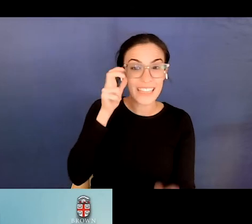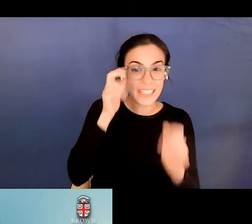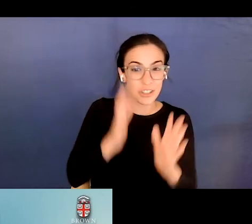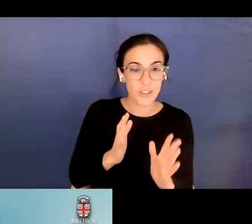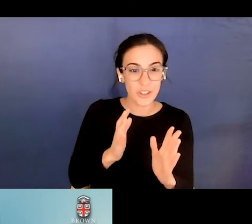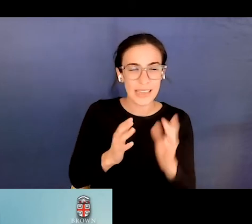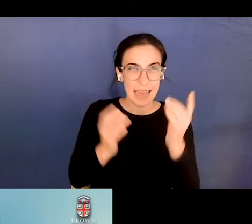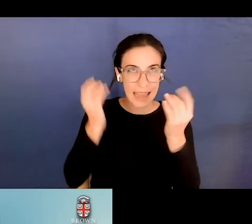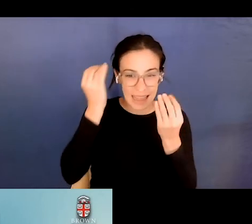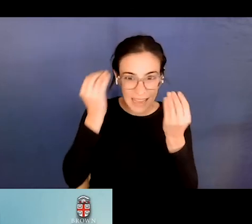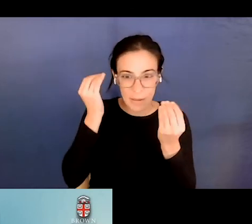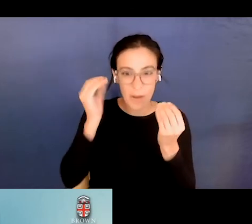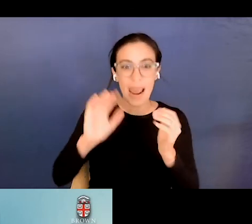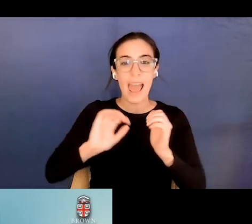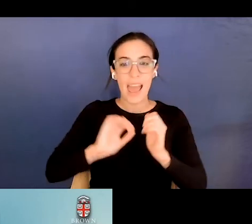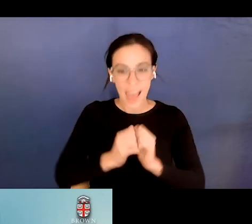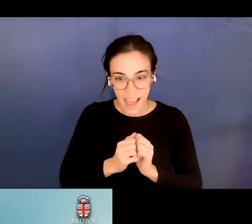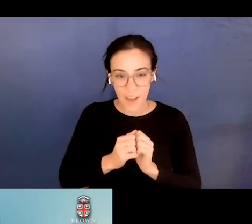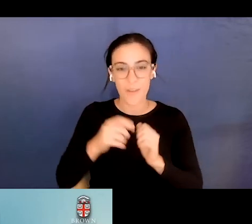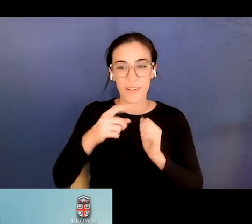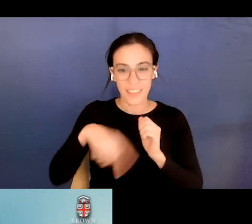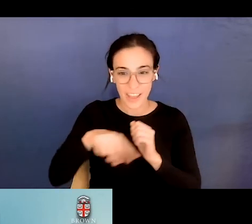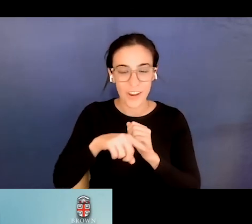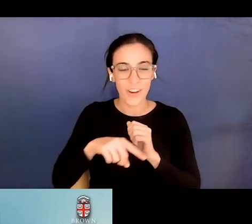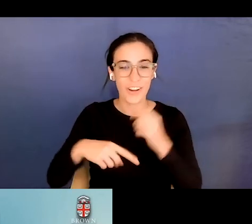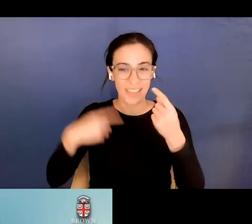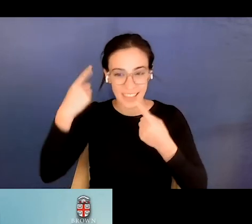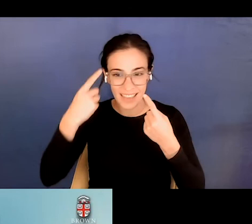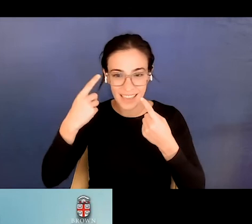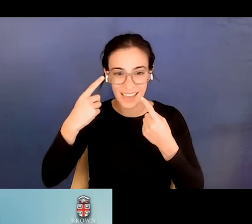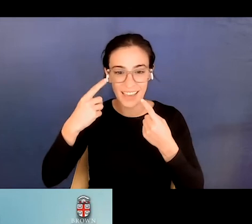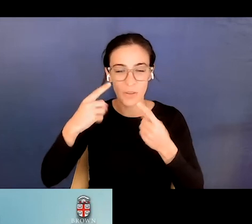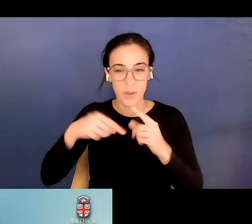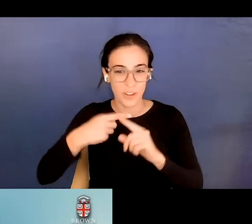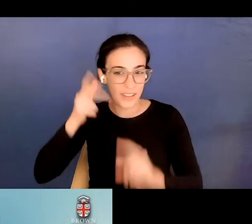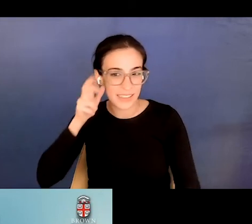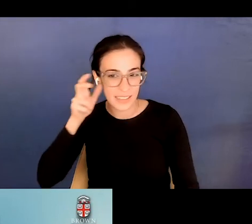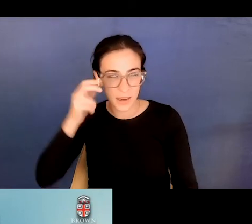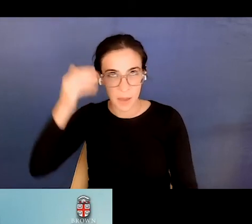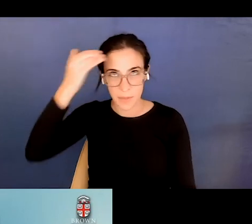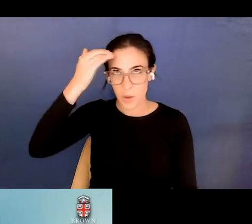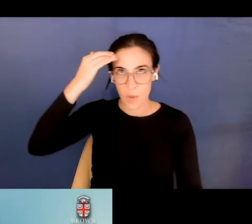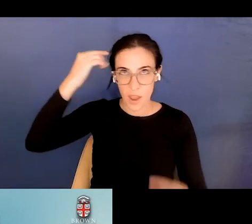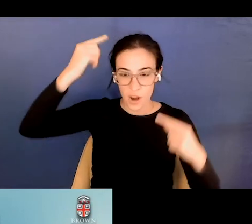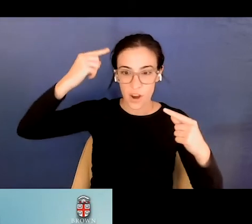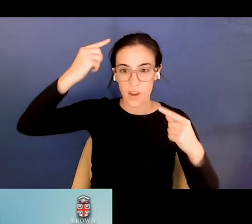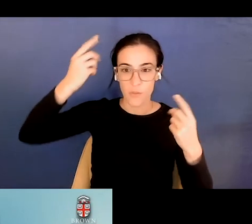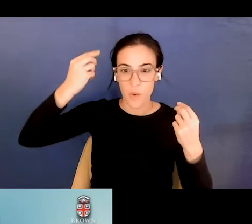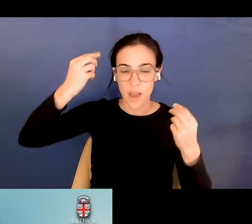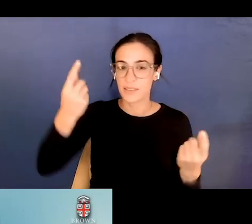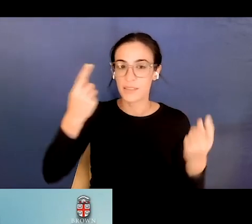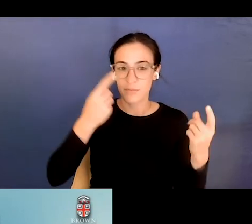doing and monitoring, um, their listening and being aware of what they're doing and, and whether that's effective or not. So,